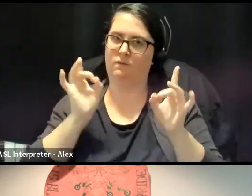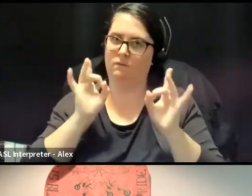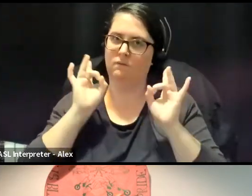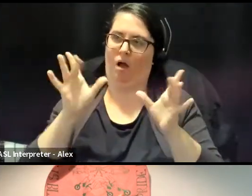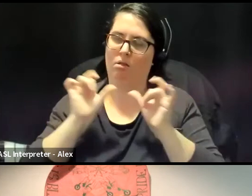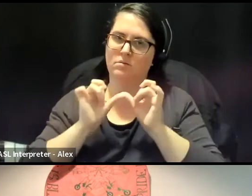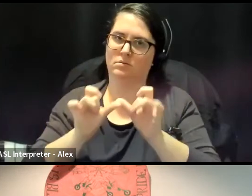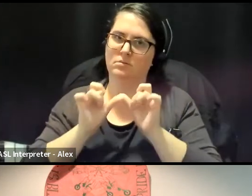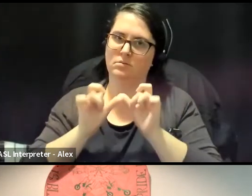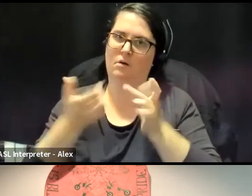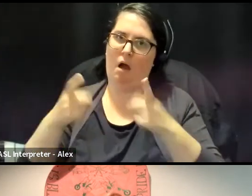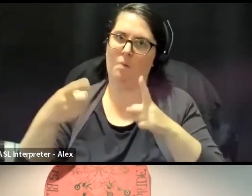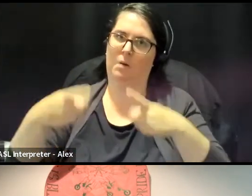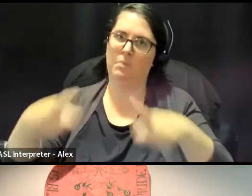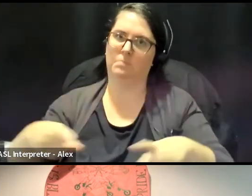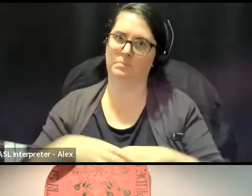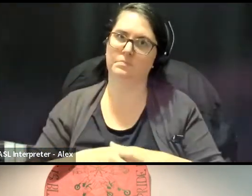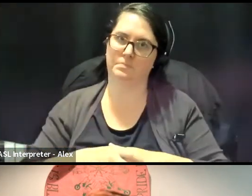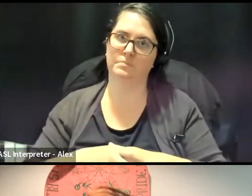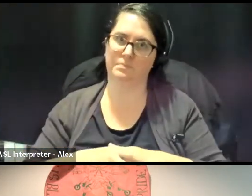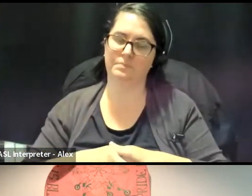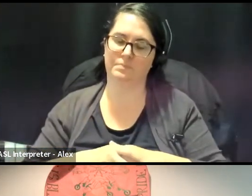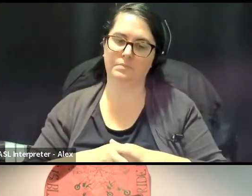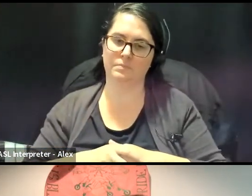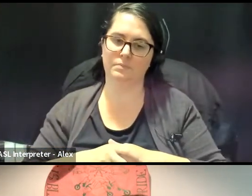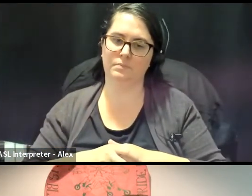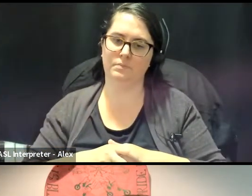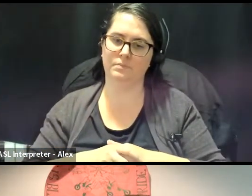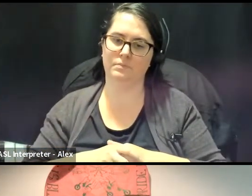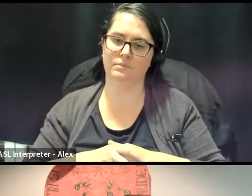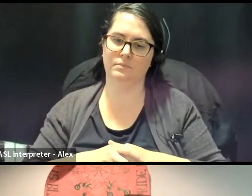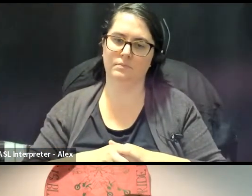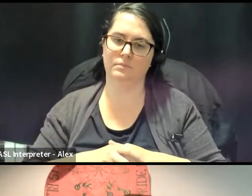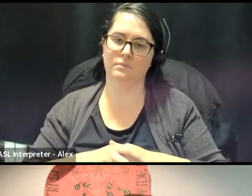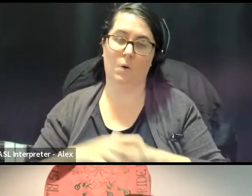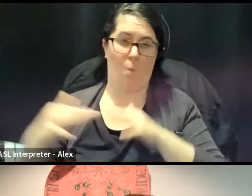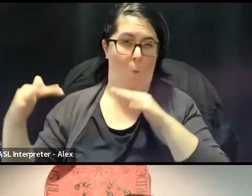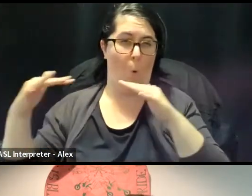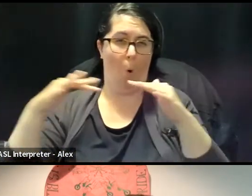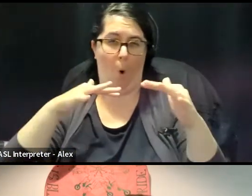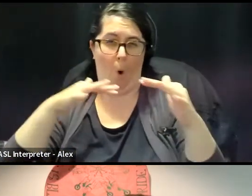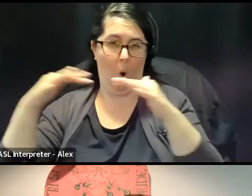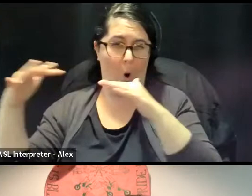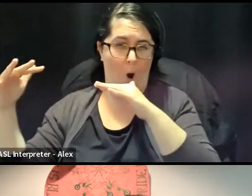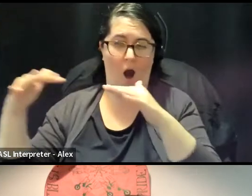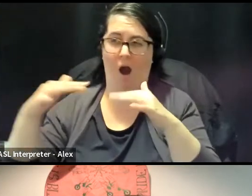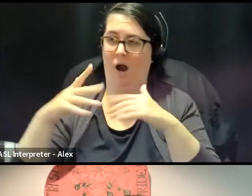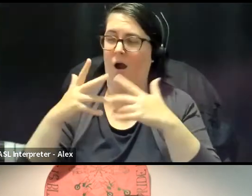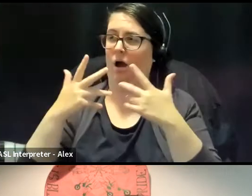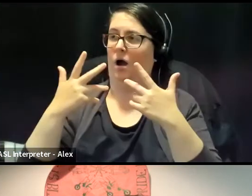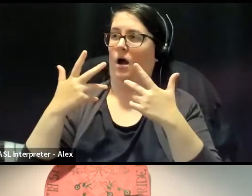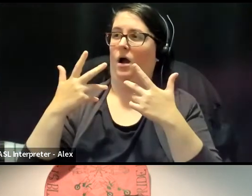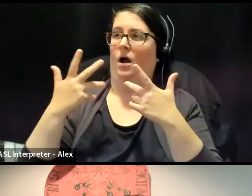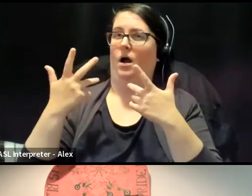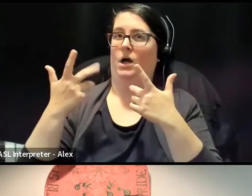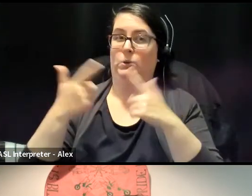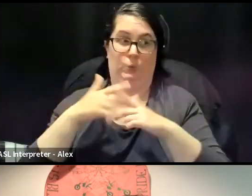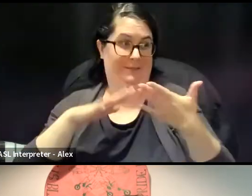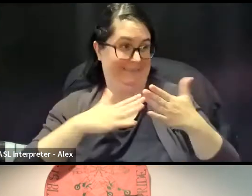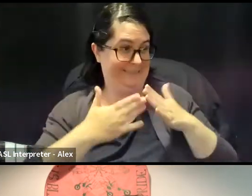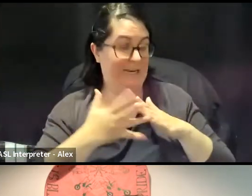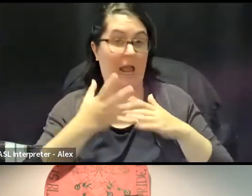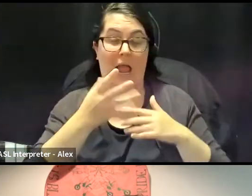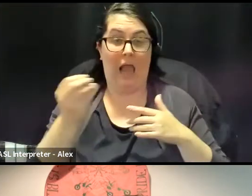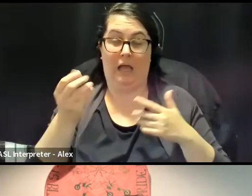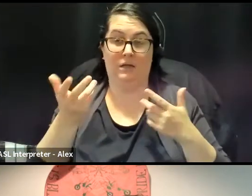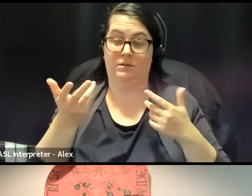to impact our lives, right? Why, you know, the waging of war, you know, on our cities and our